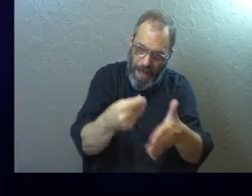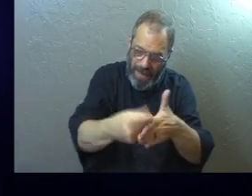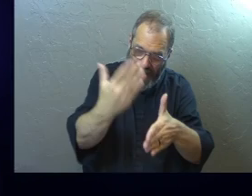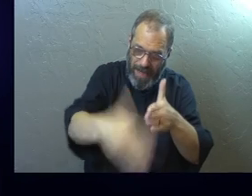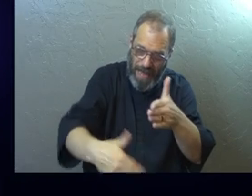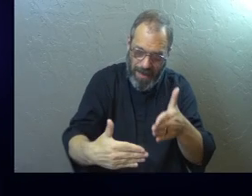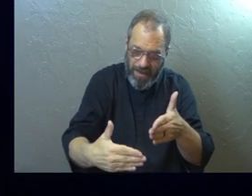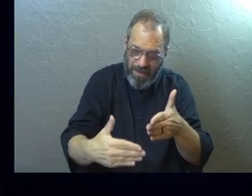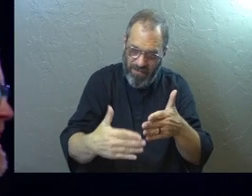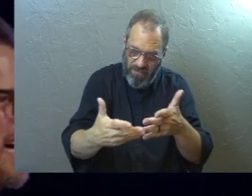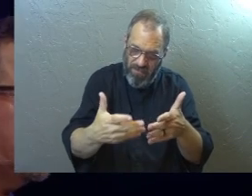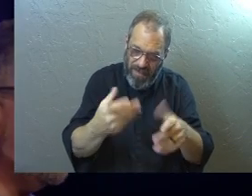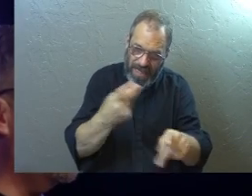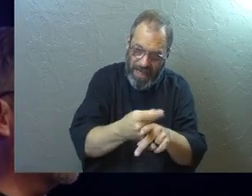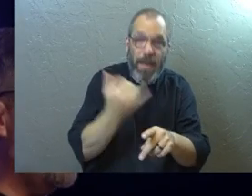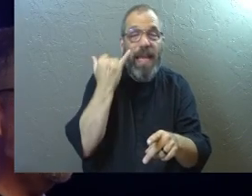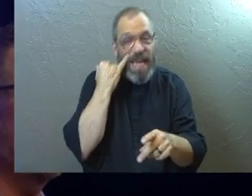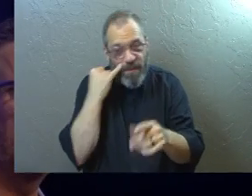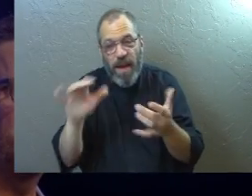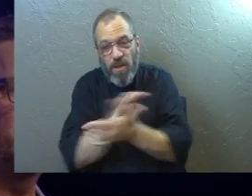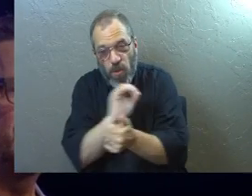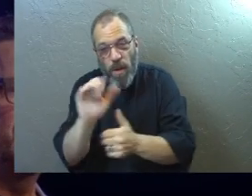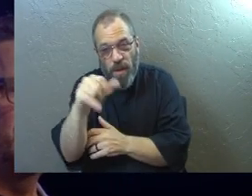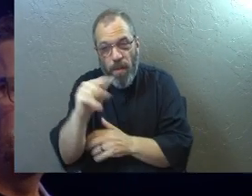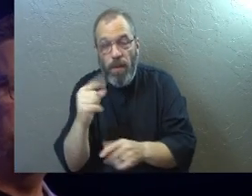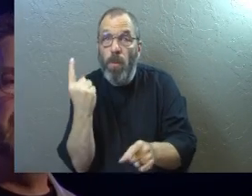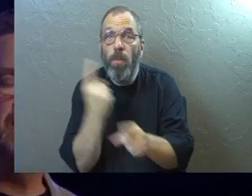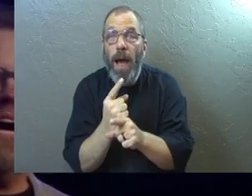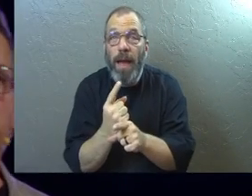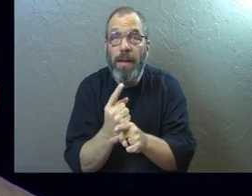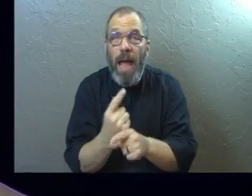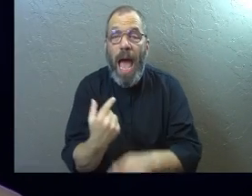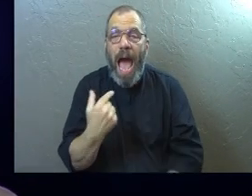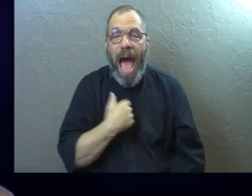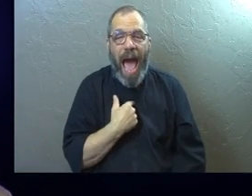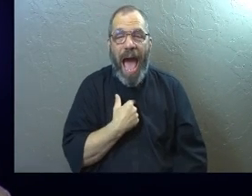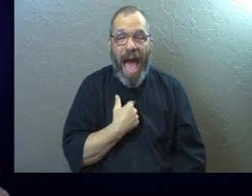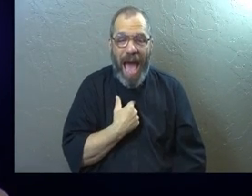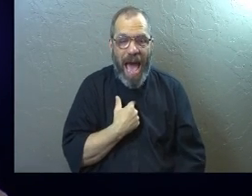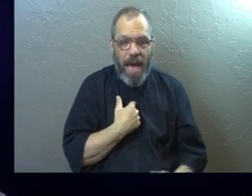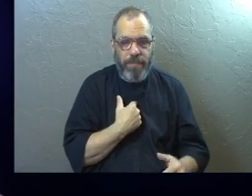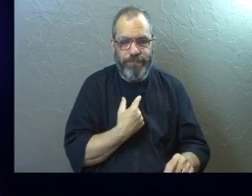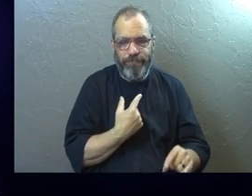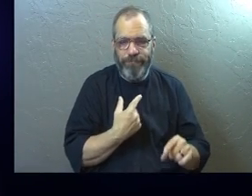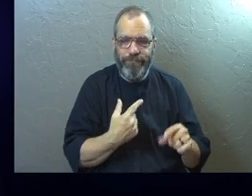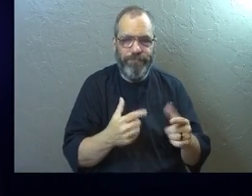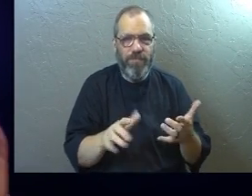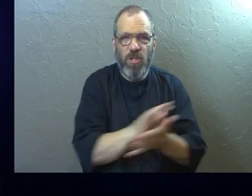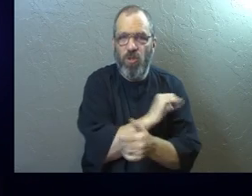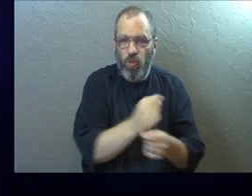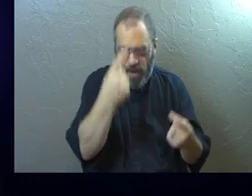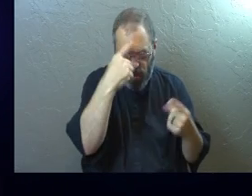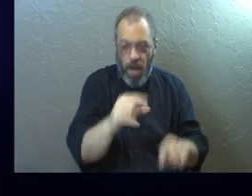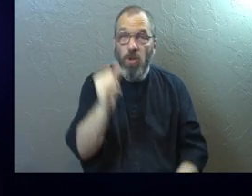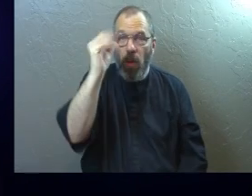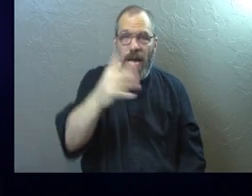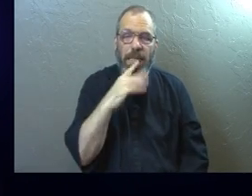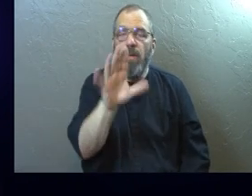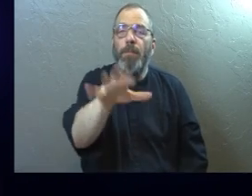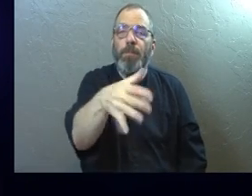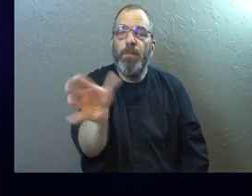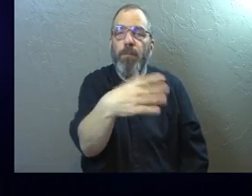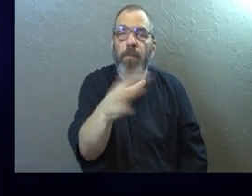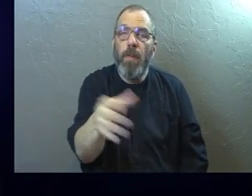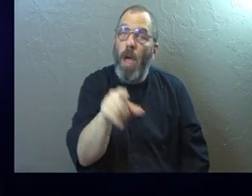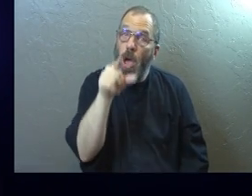at the end, the security deposit at the end, right? Because I blew the arrangement. So what God is saying